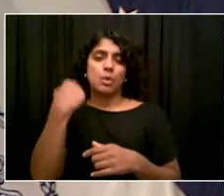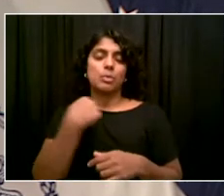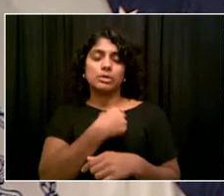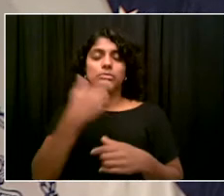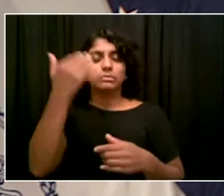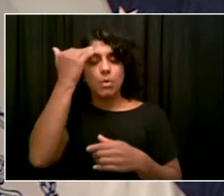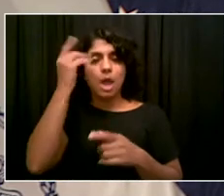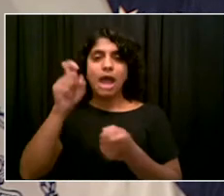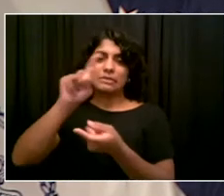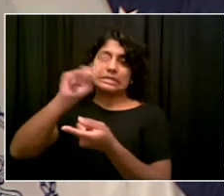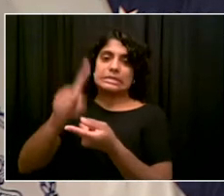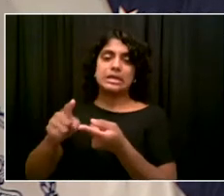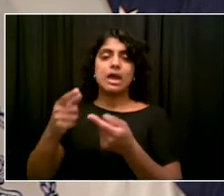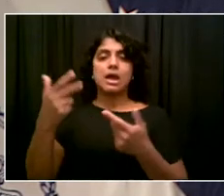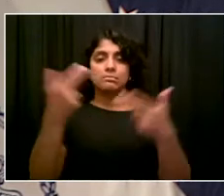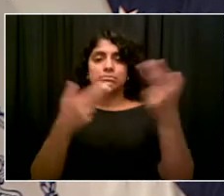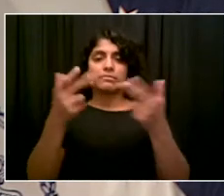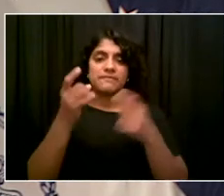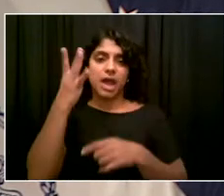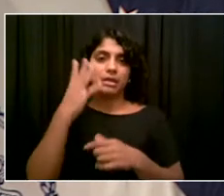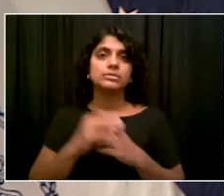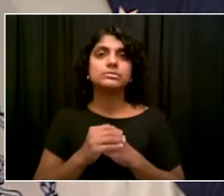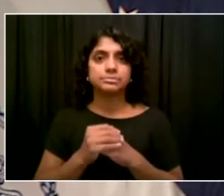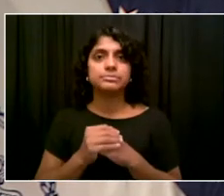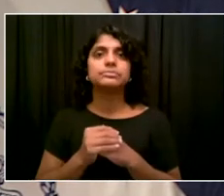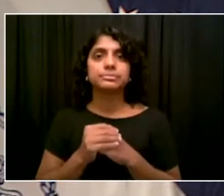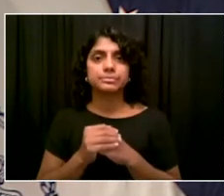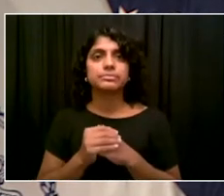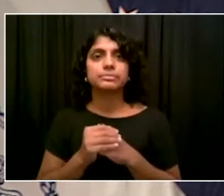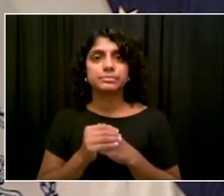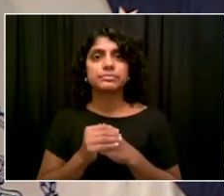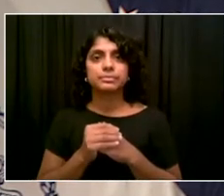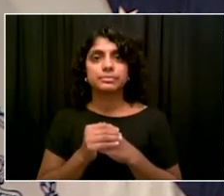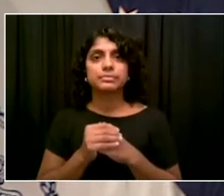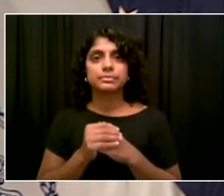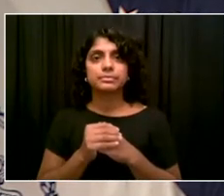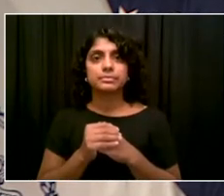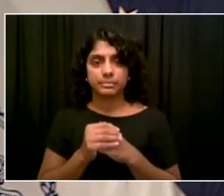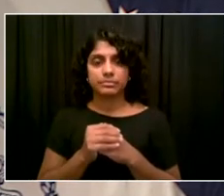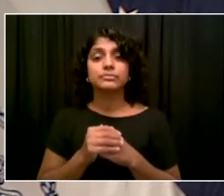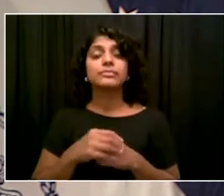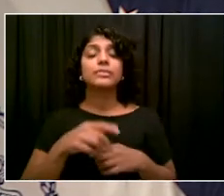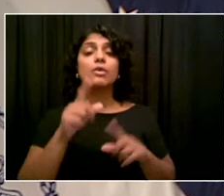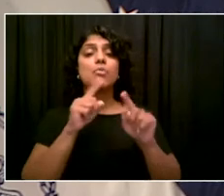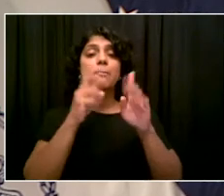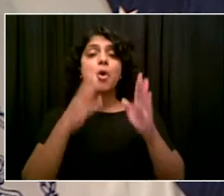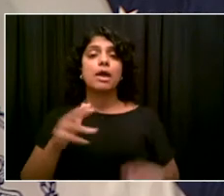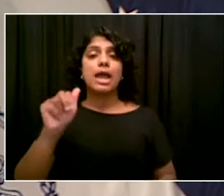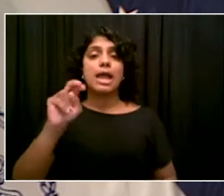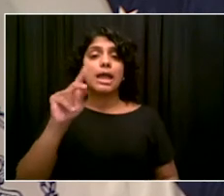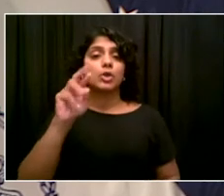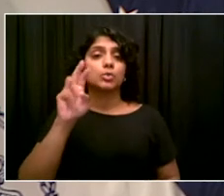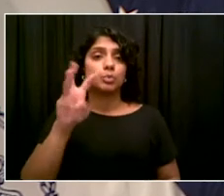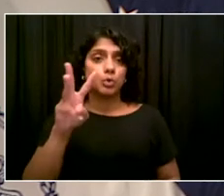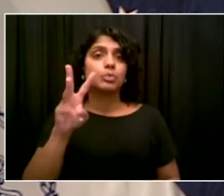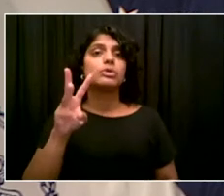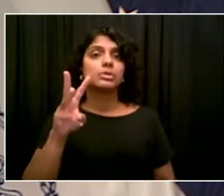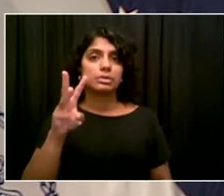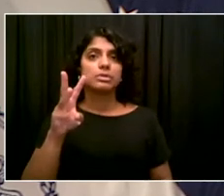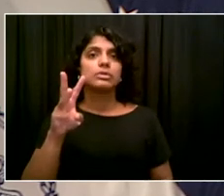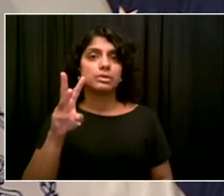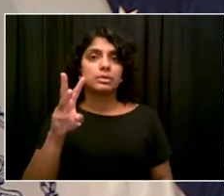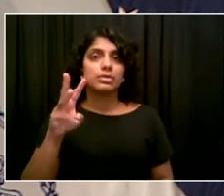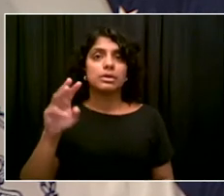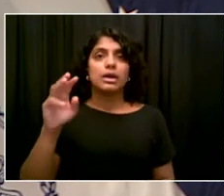Mayor and everyone on the call. Mayor, about a year ago, Tropical Storm Isaias pounded New York City pretty